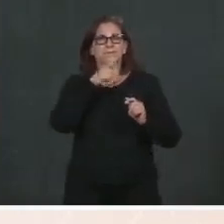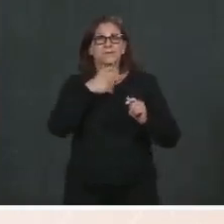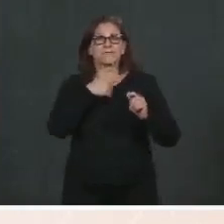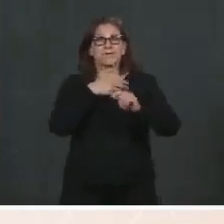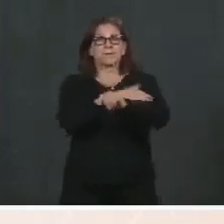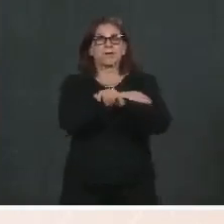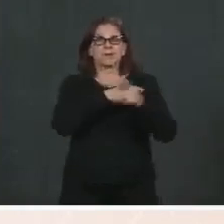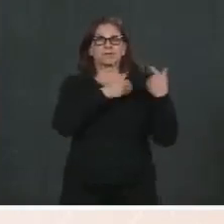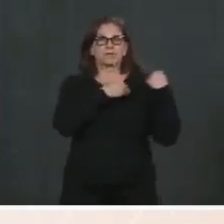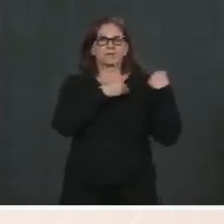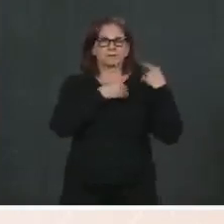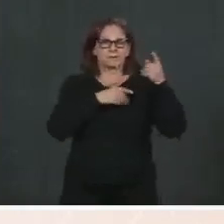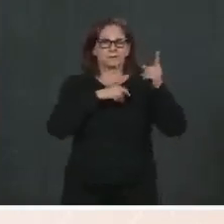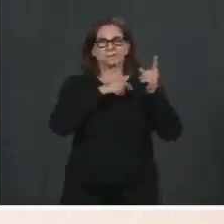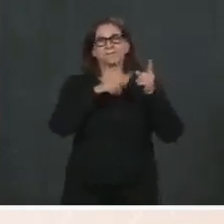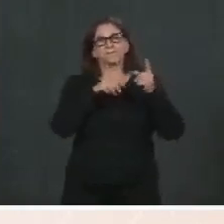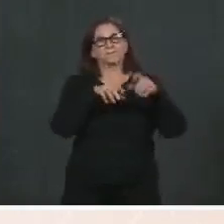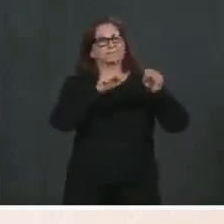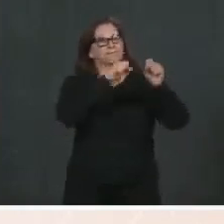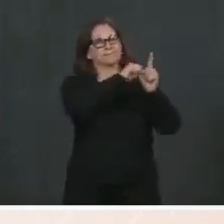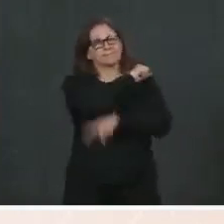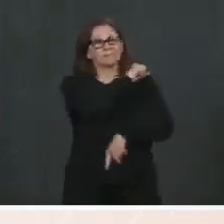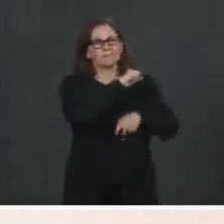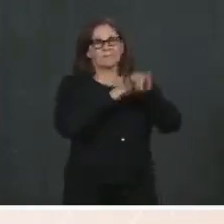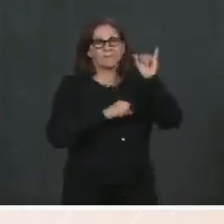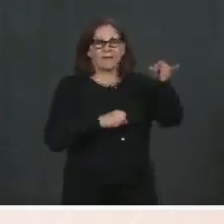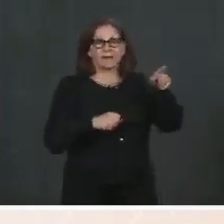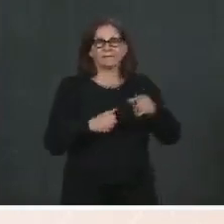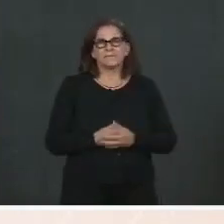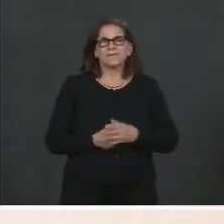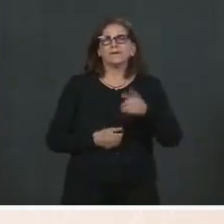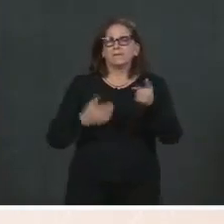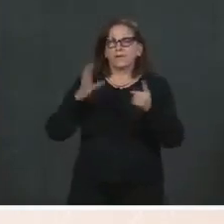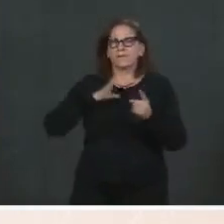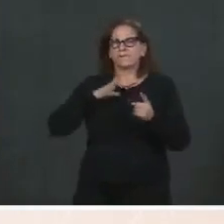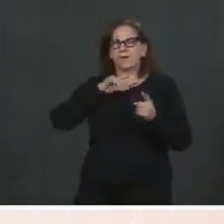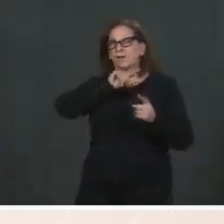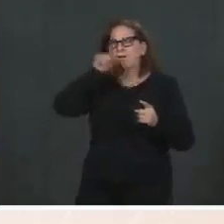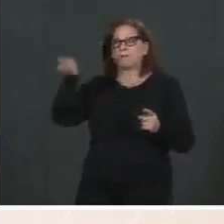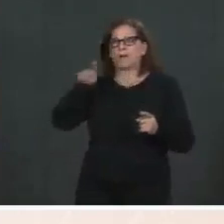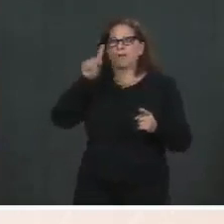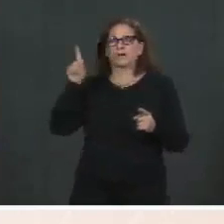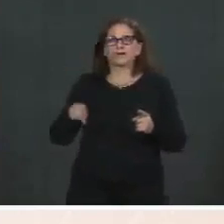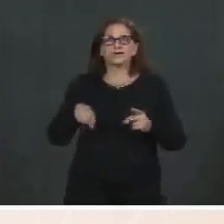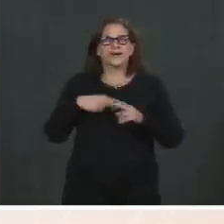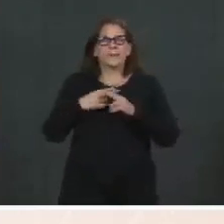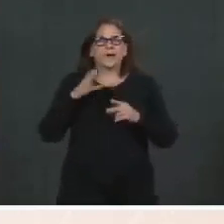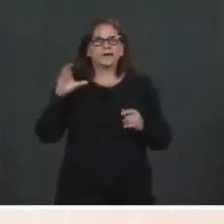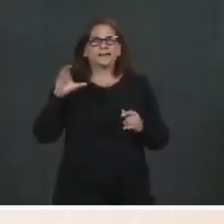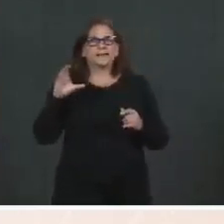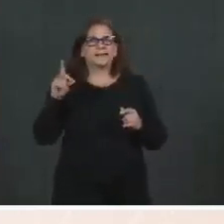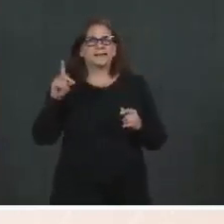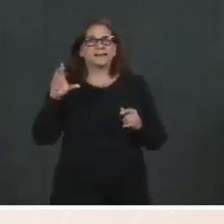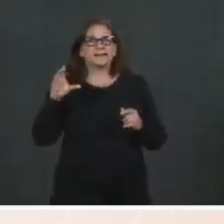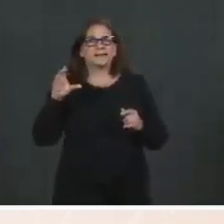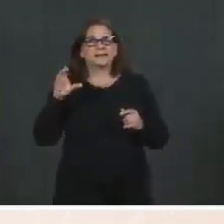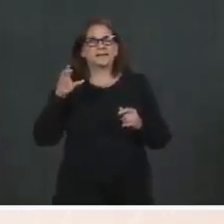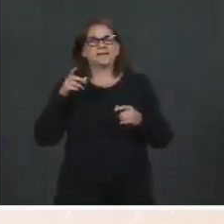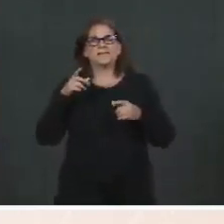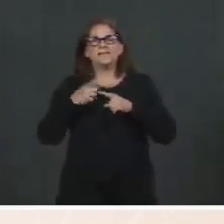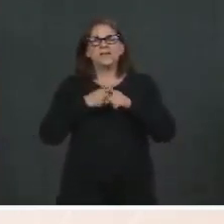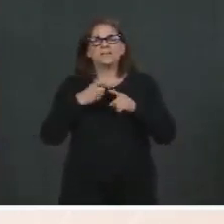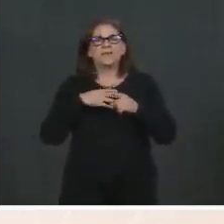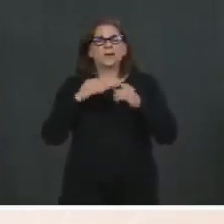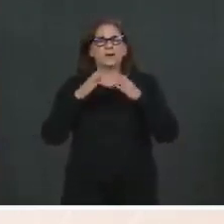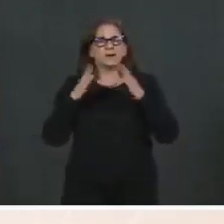Also, as a follow-up to the CDC and White House briefing this morning on COVID, they made very clear that they are urging